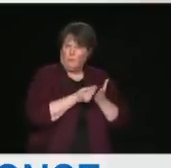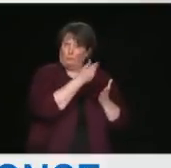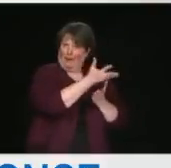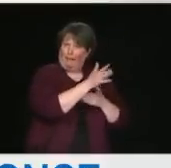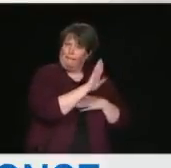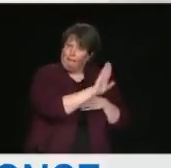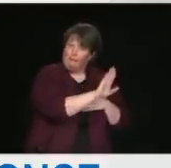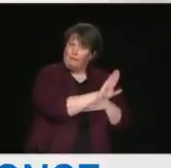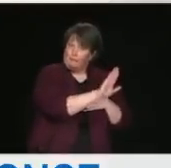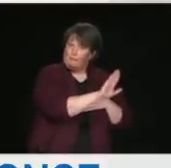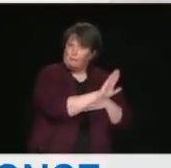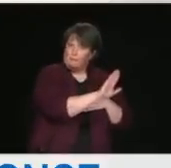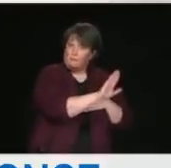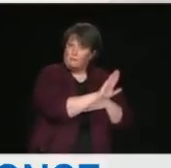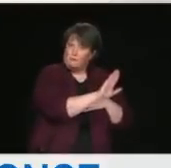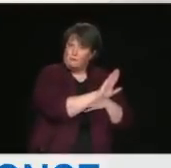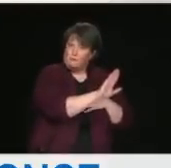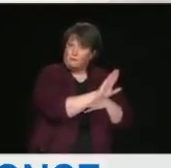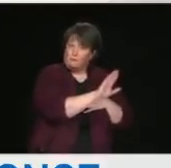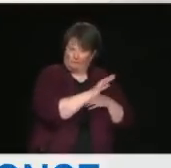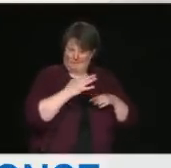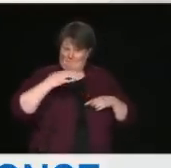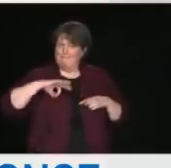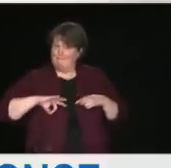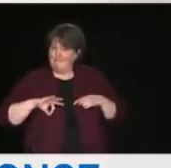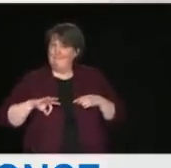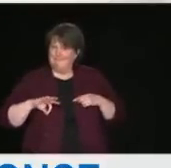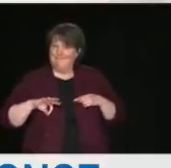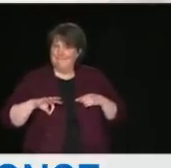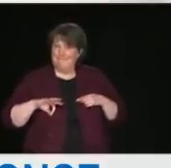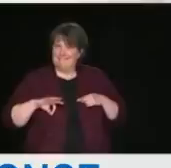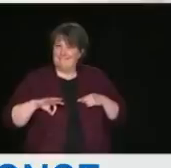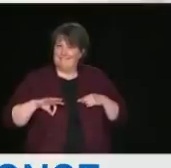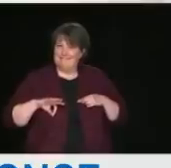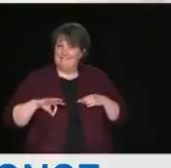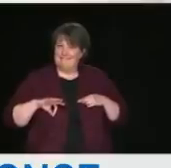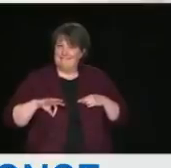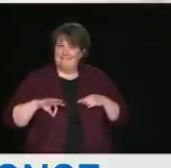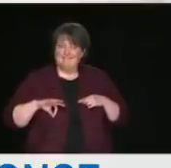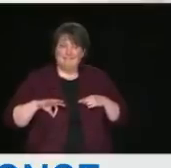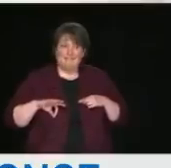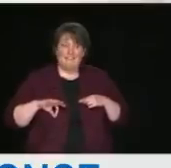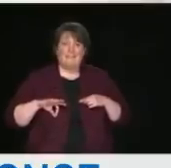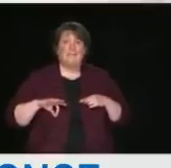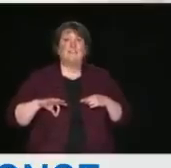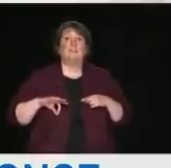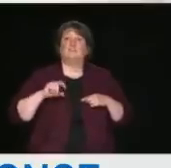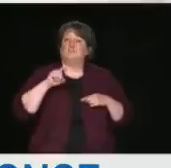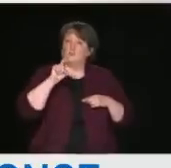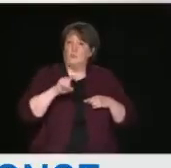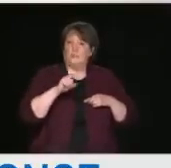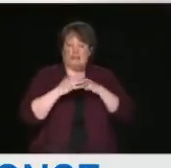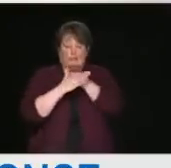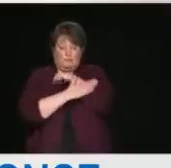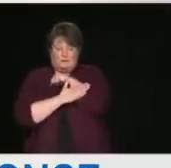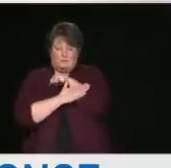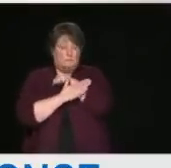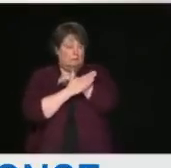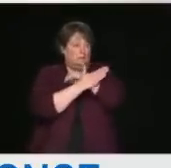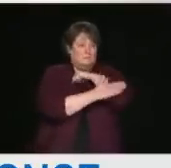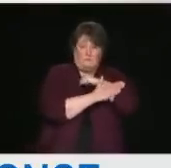We need to continue to have this situation, which is in the interest of our two countries.